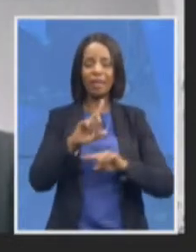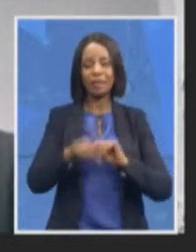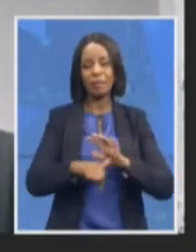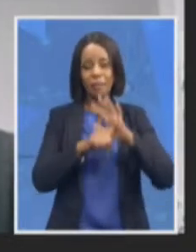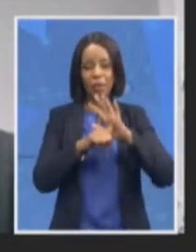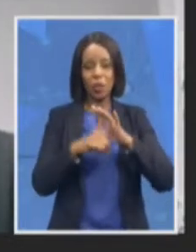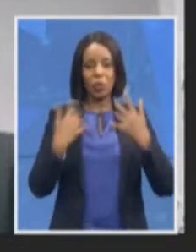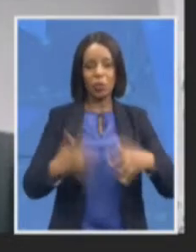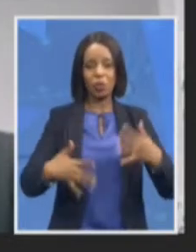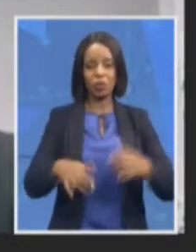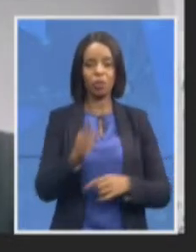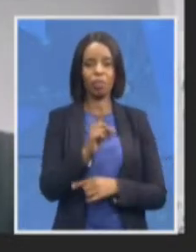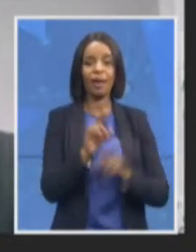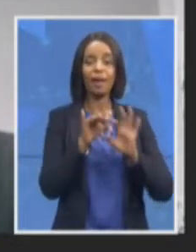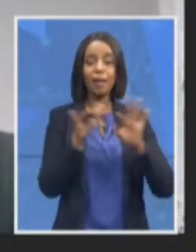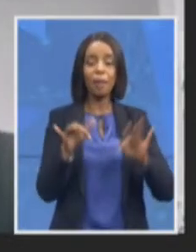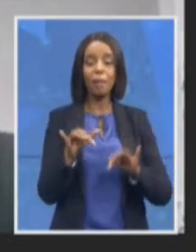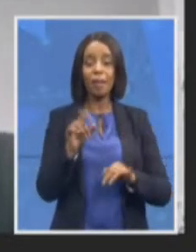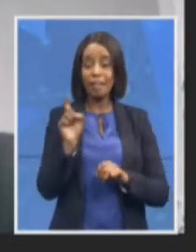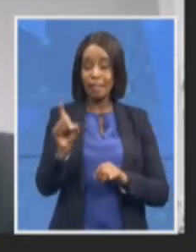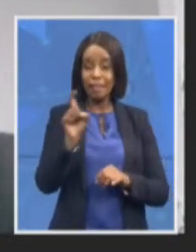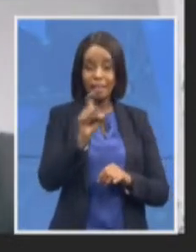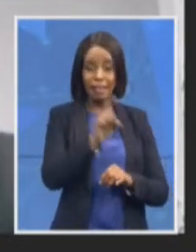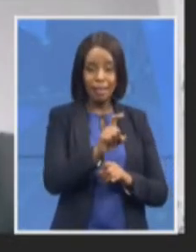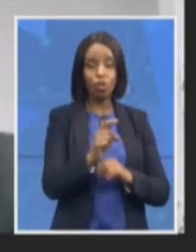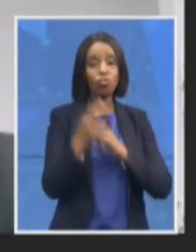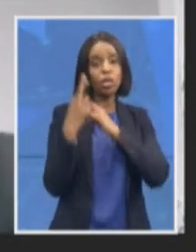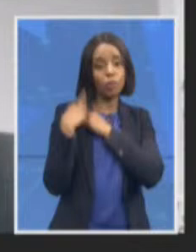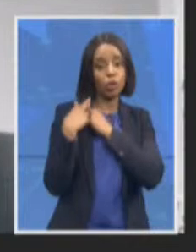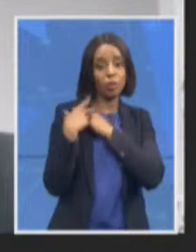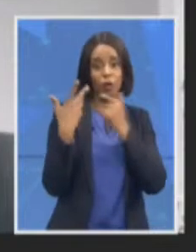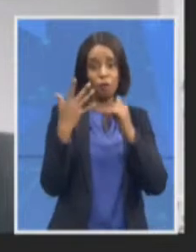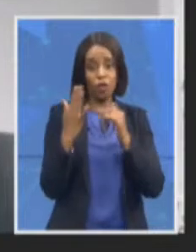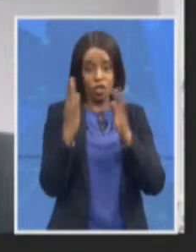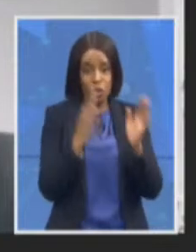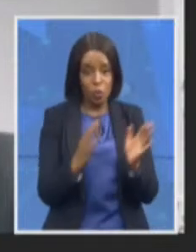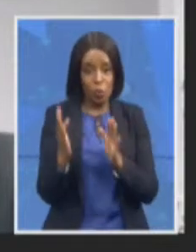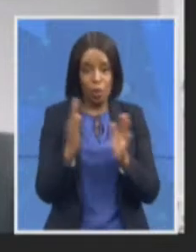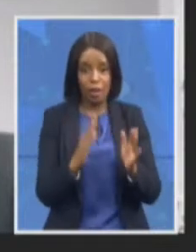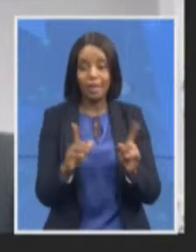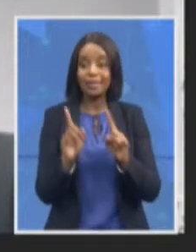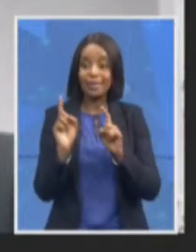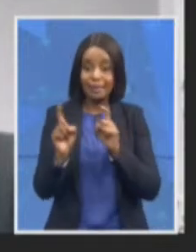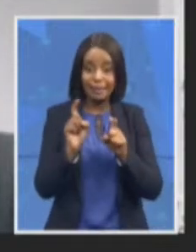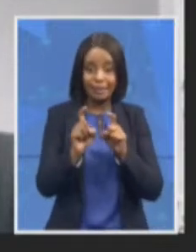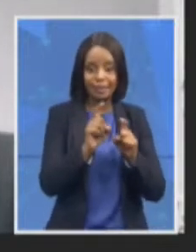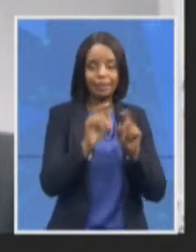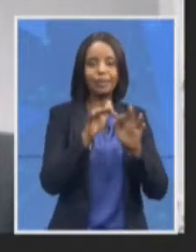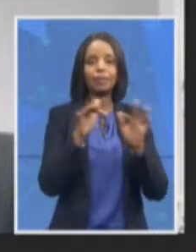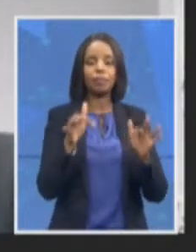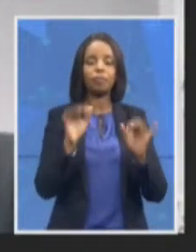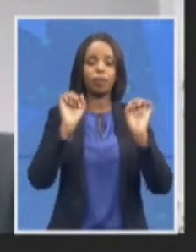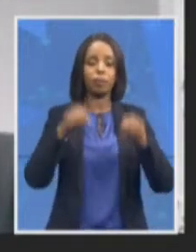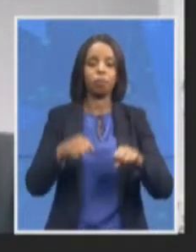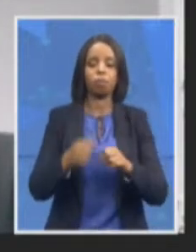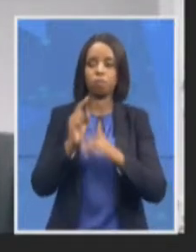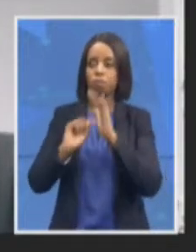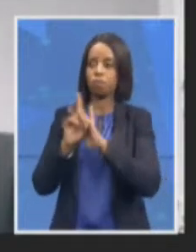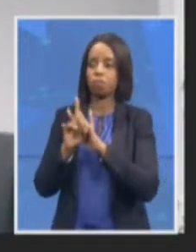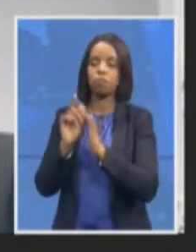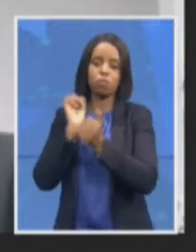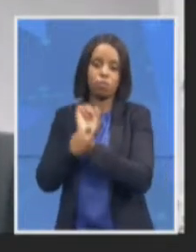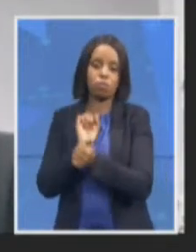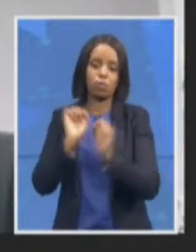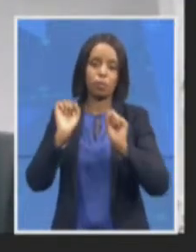organized are brought to book and so you know the police we're working with the DPCI who are investigating this matter I know General